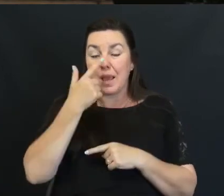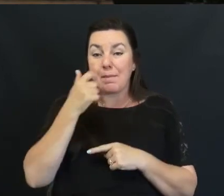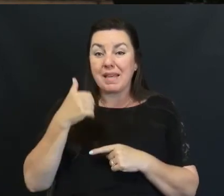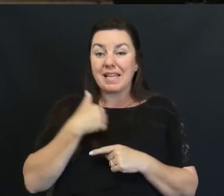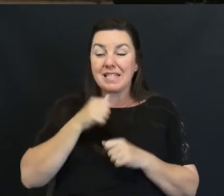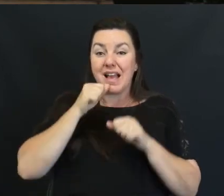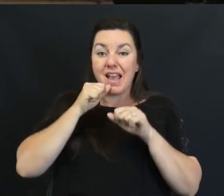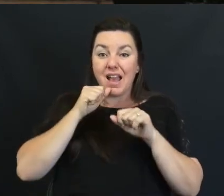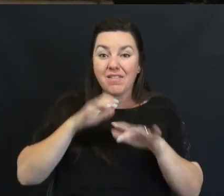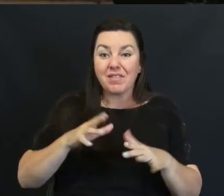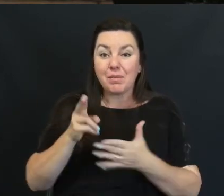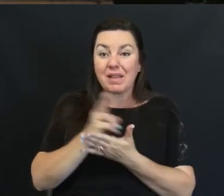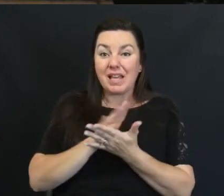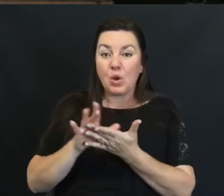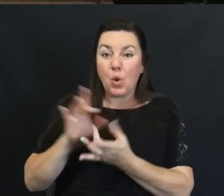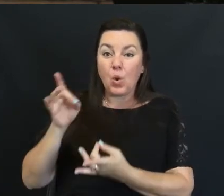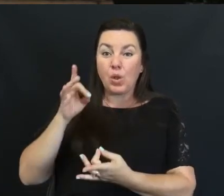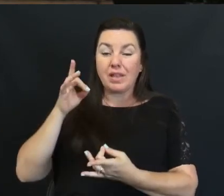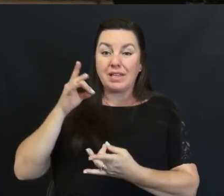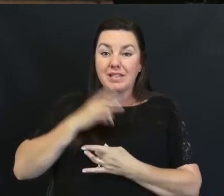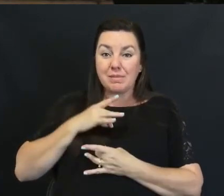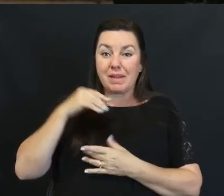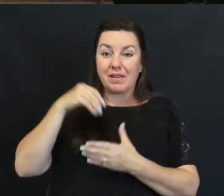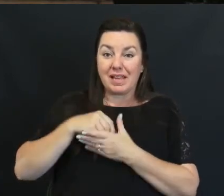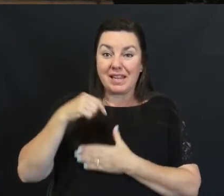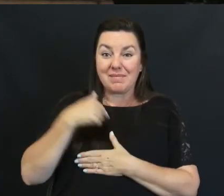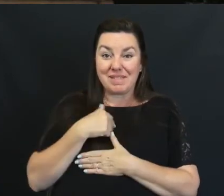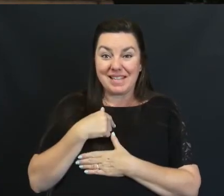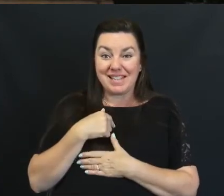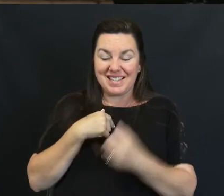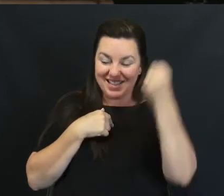The Blessed Holy Spirit In Me